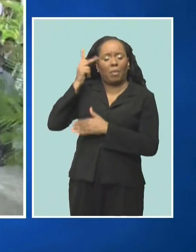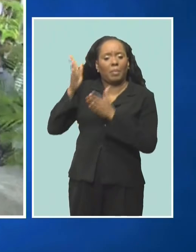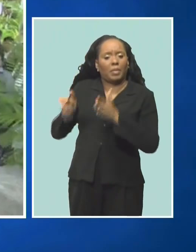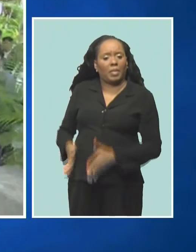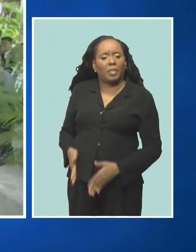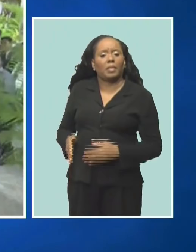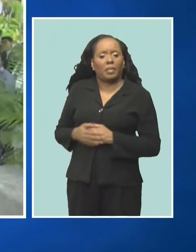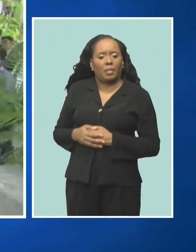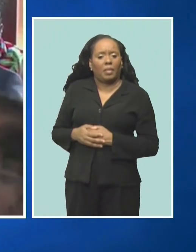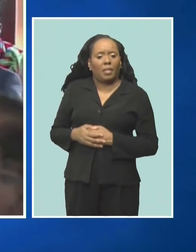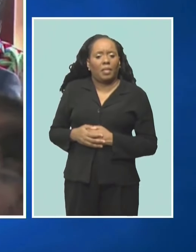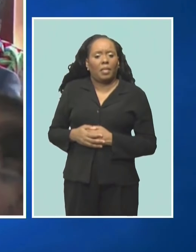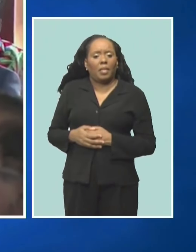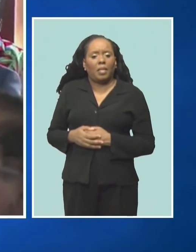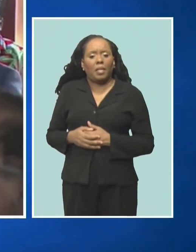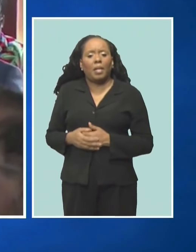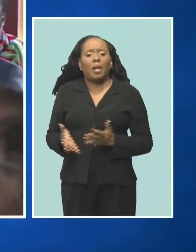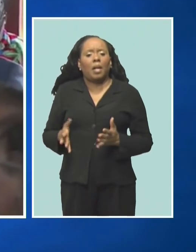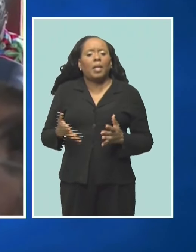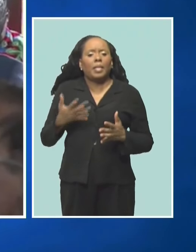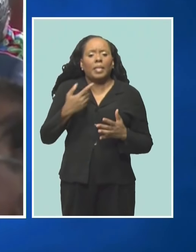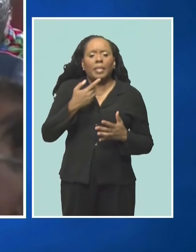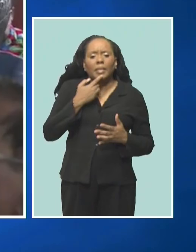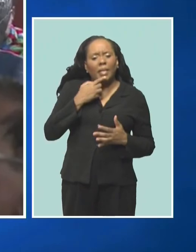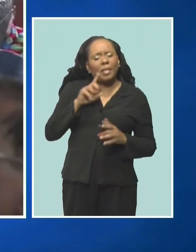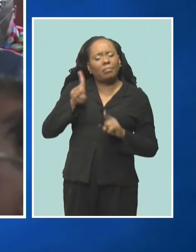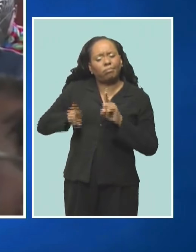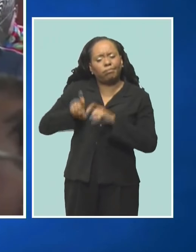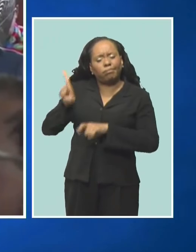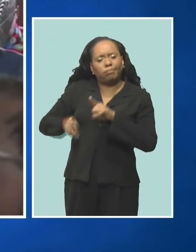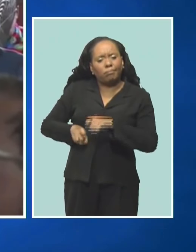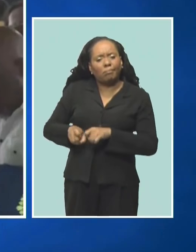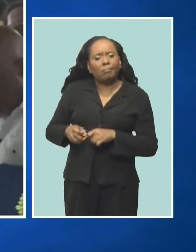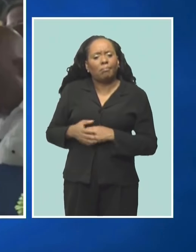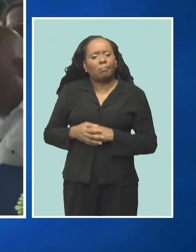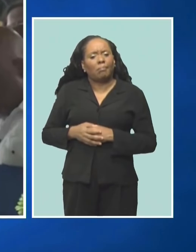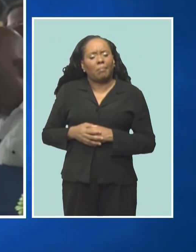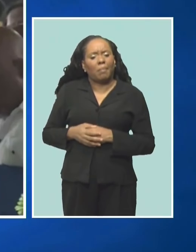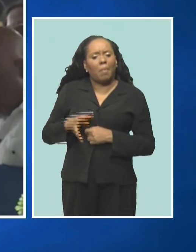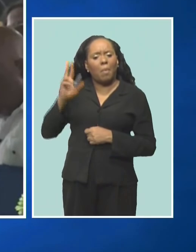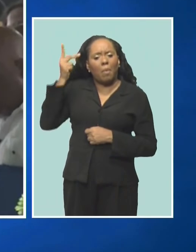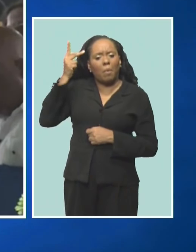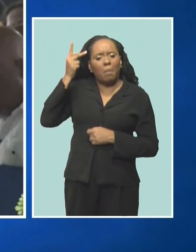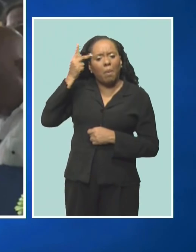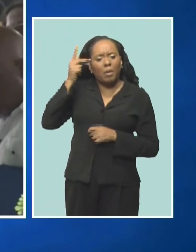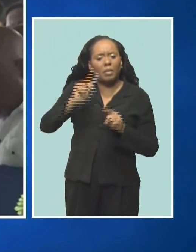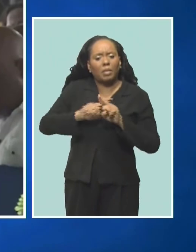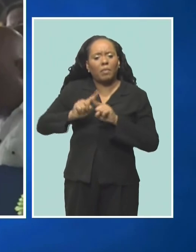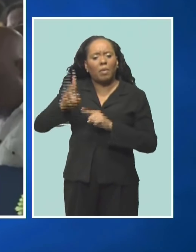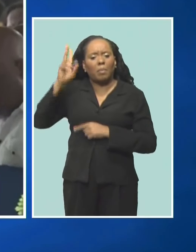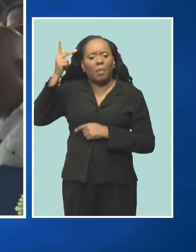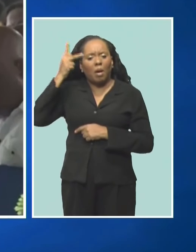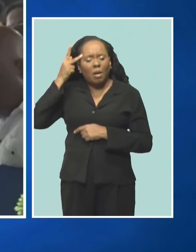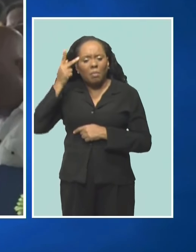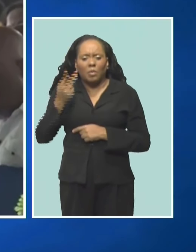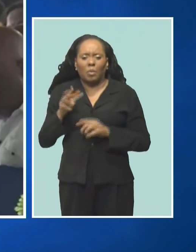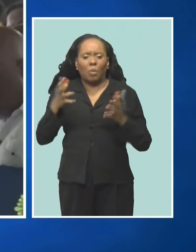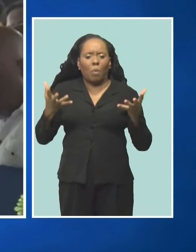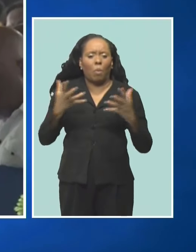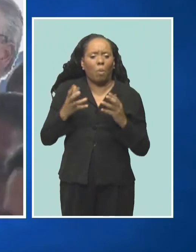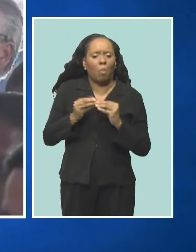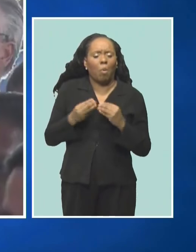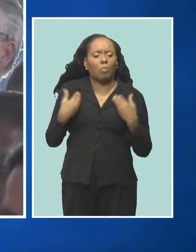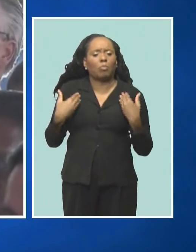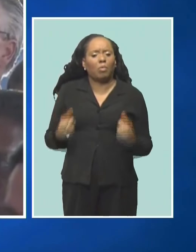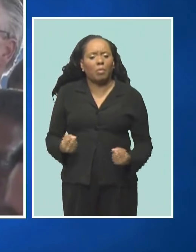before taking vital steps to improve security. The Speaker, who is the chairman of the CPA as well, also questioned how